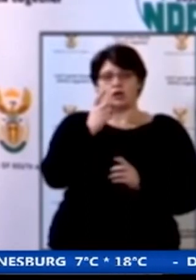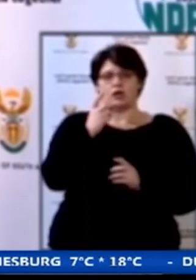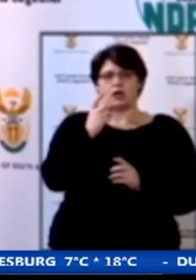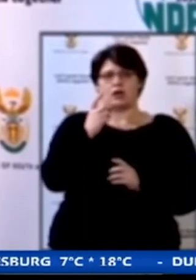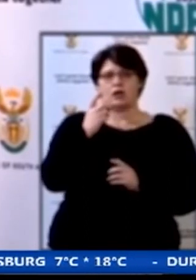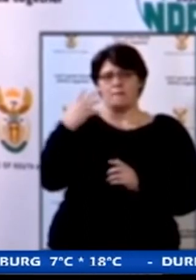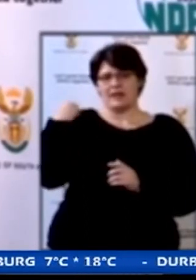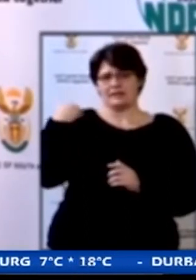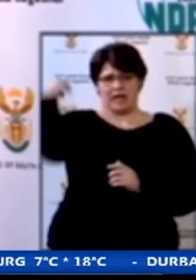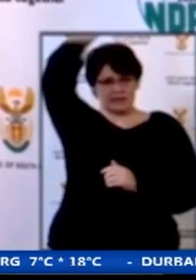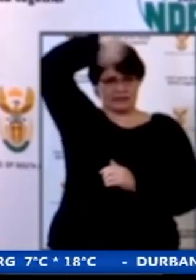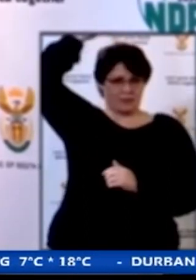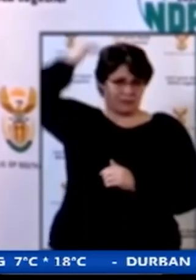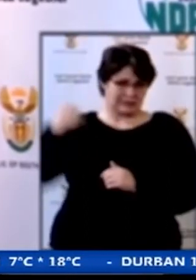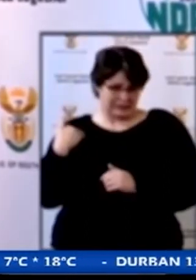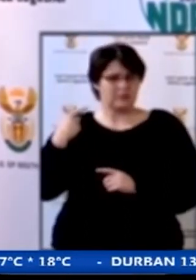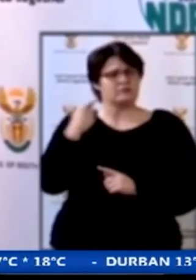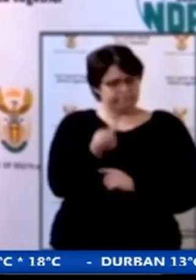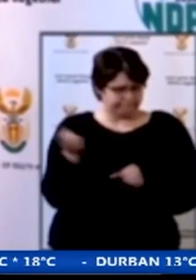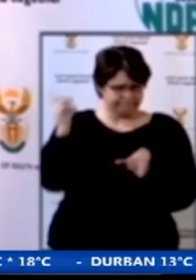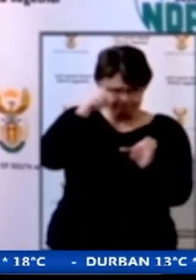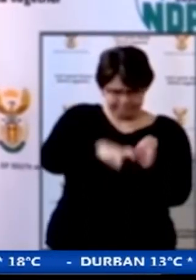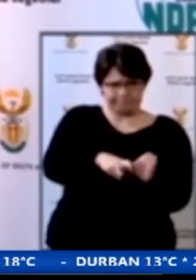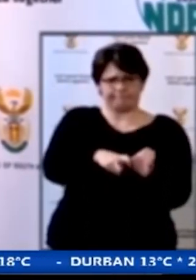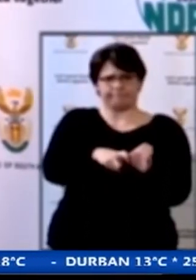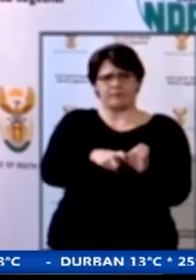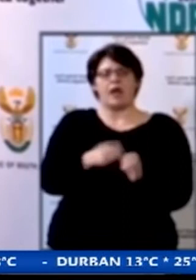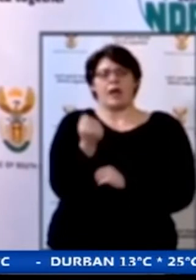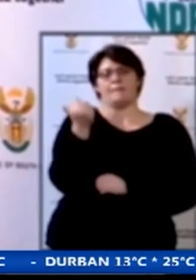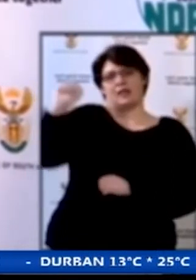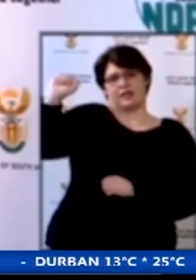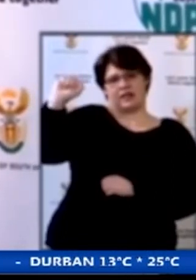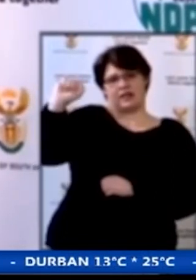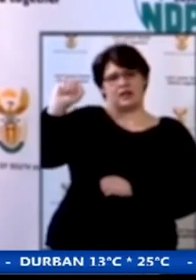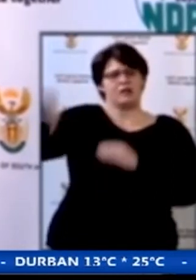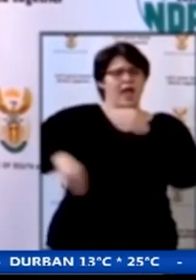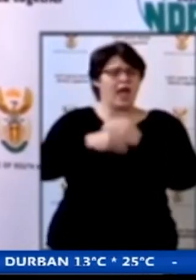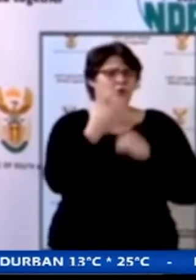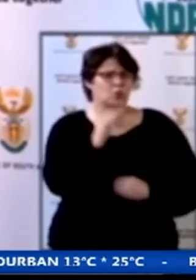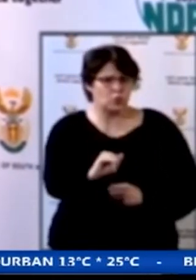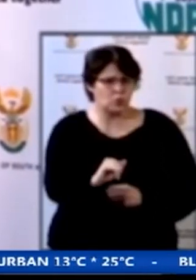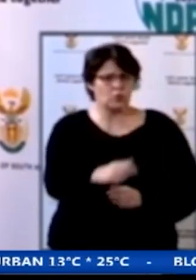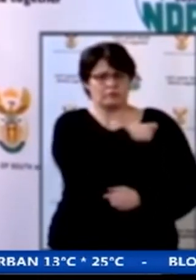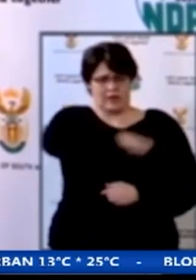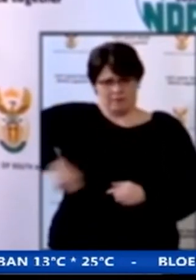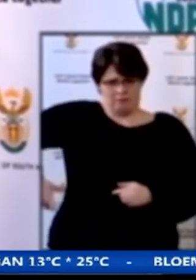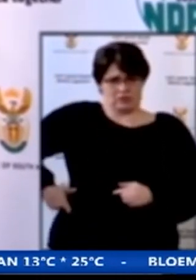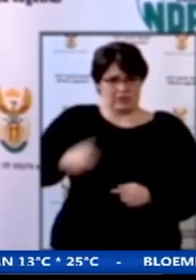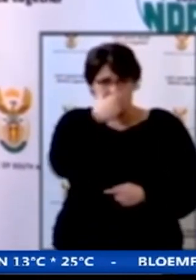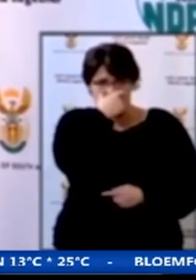Nkosazanadlaminezuma will be joined in this appeal by President Cyril Ramaphosa